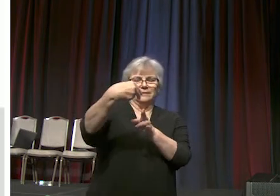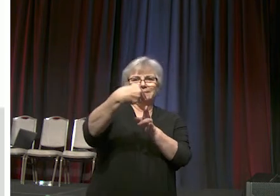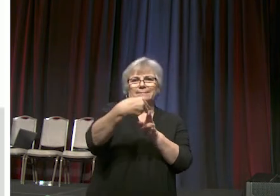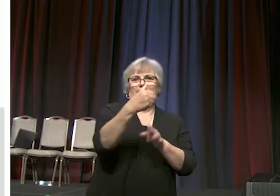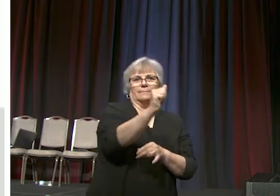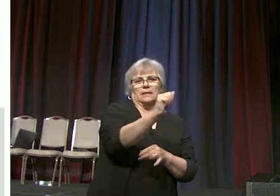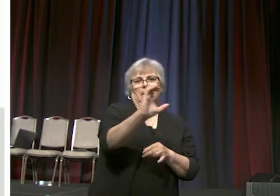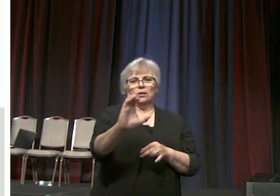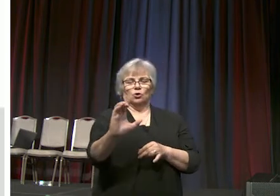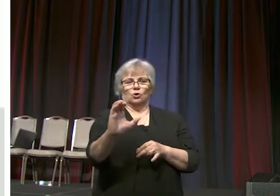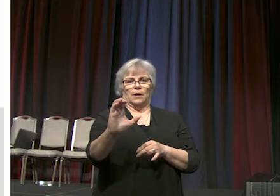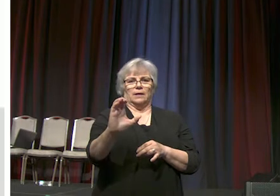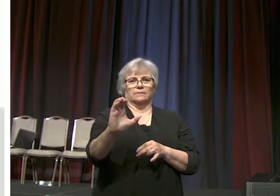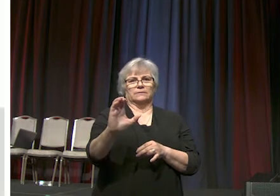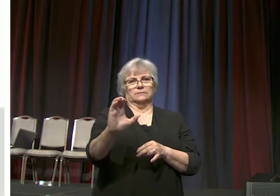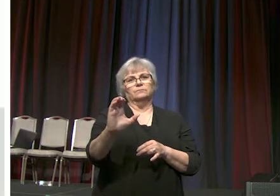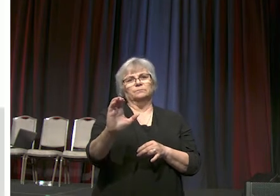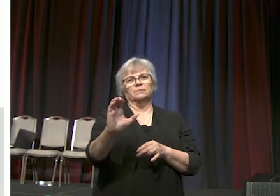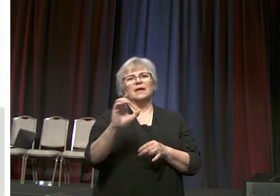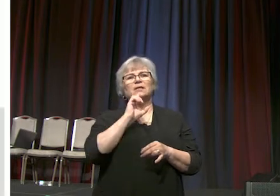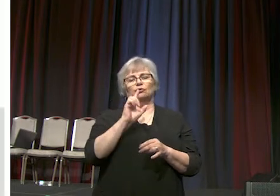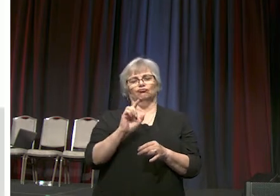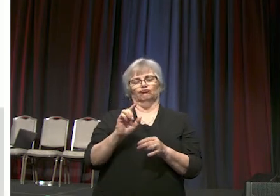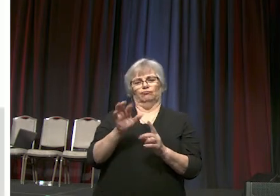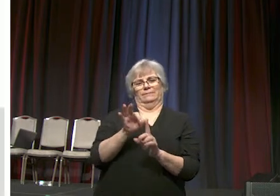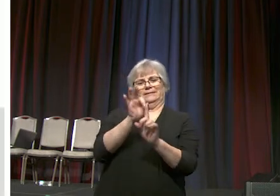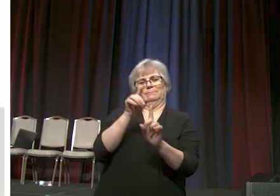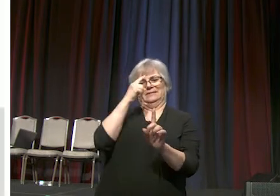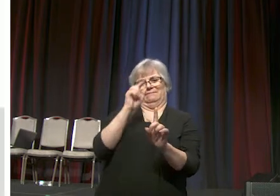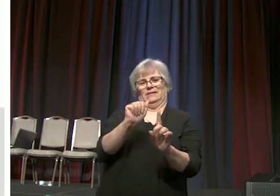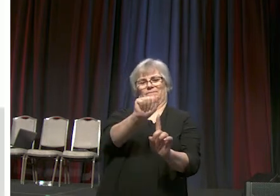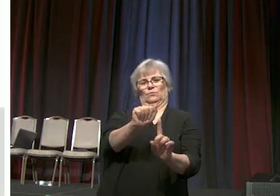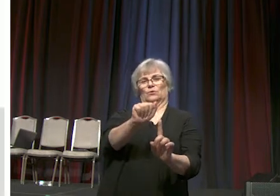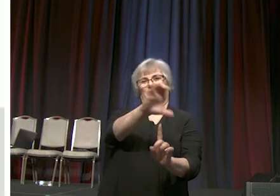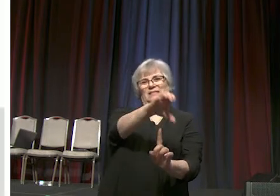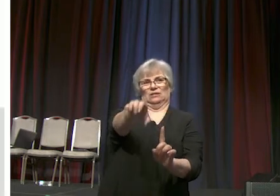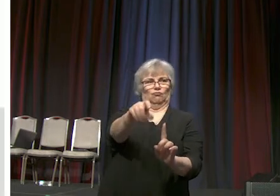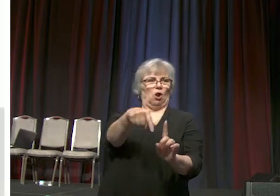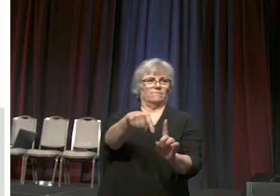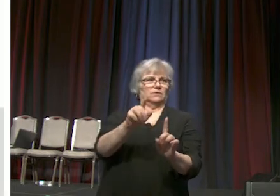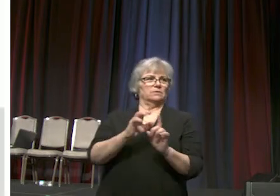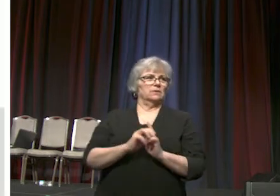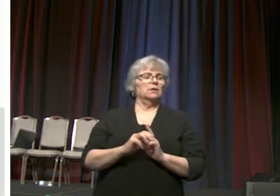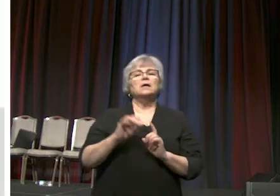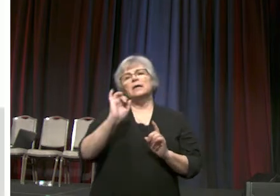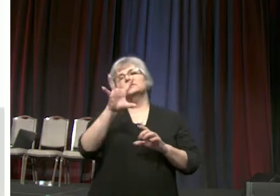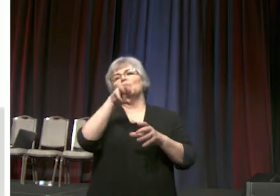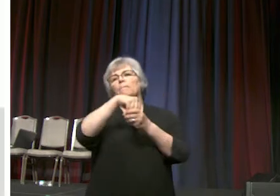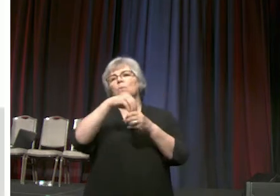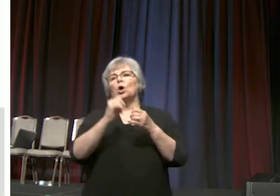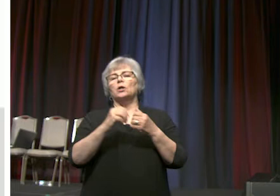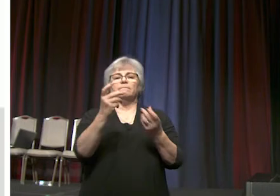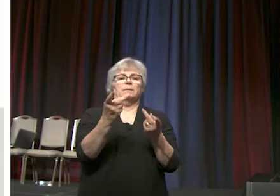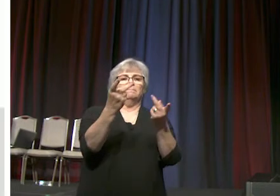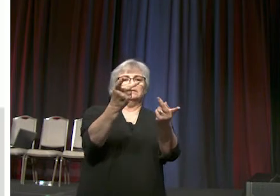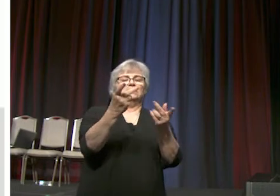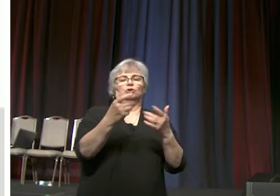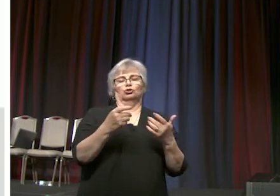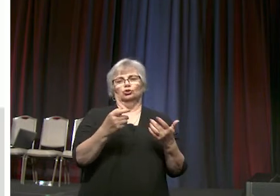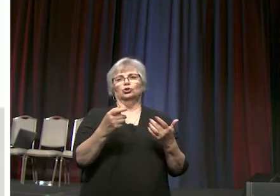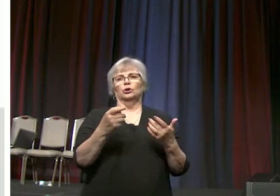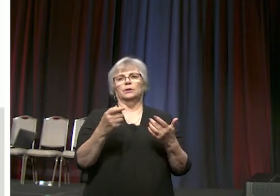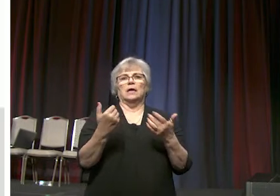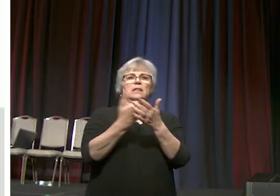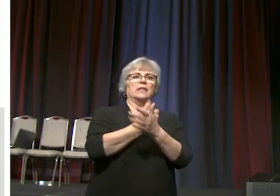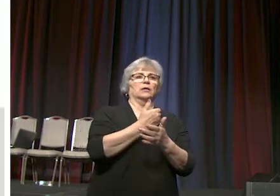uh is resident to the central conference but our suggestion and this is all a part of the petition is that those uh